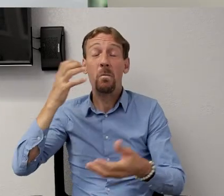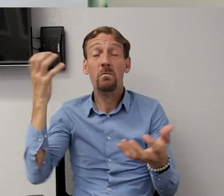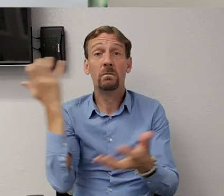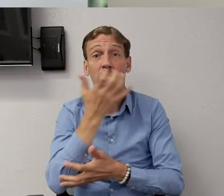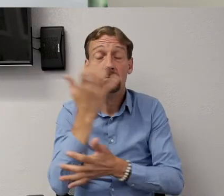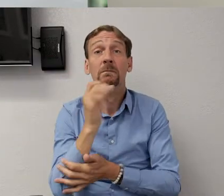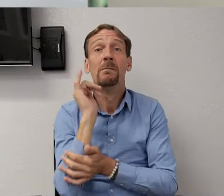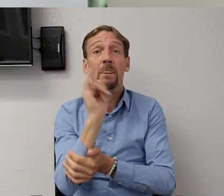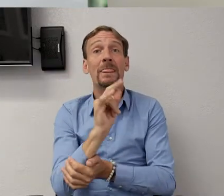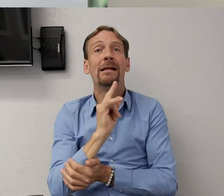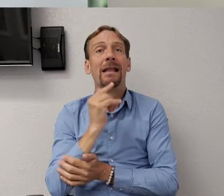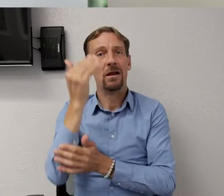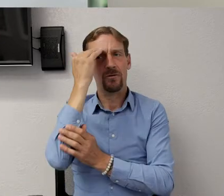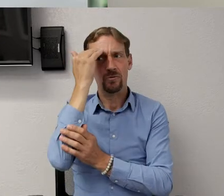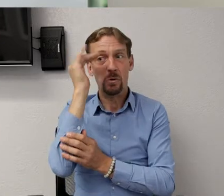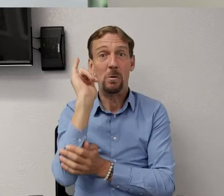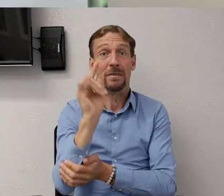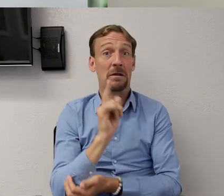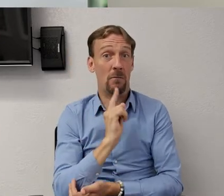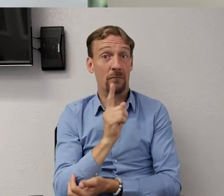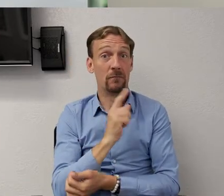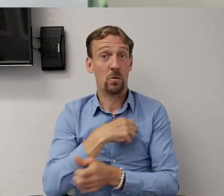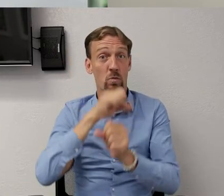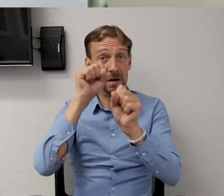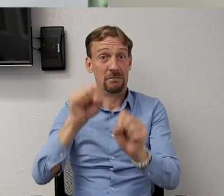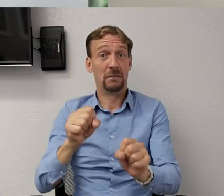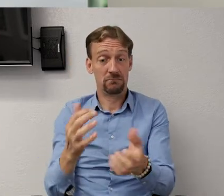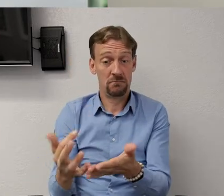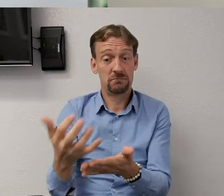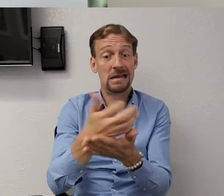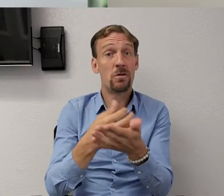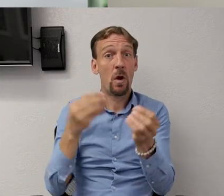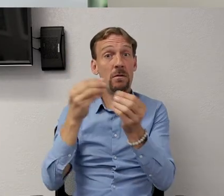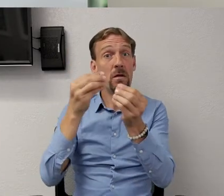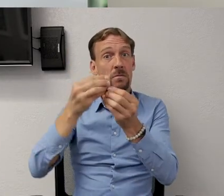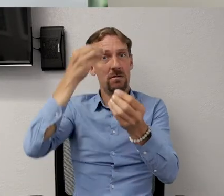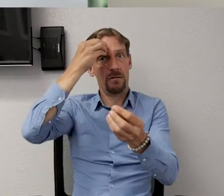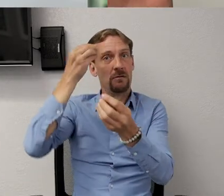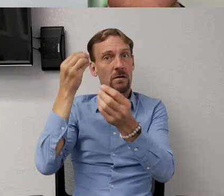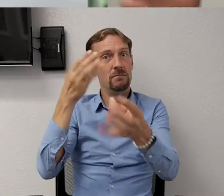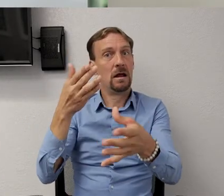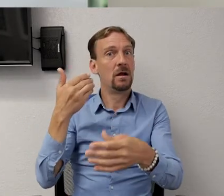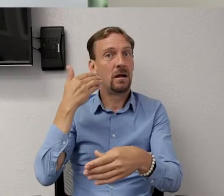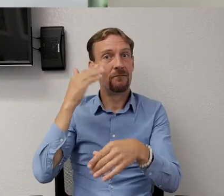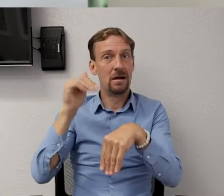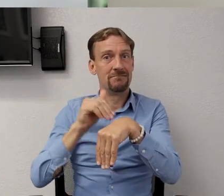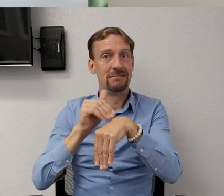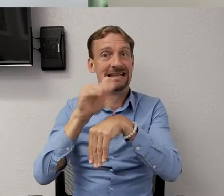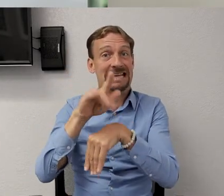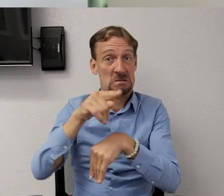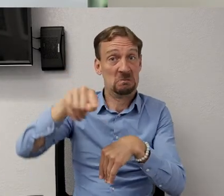fact, and that's probably something that we can gather for, maybe we can send it out to the group via email or...